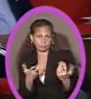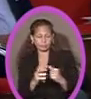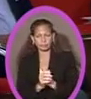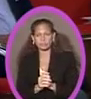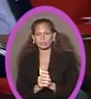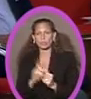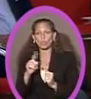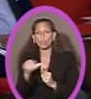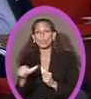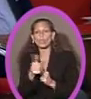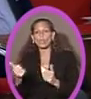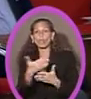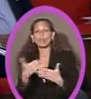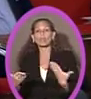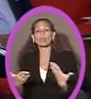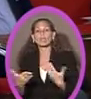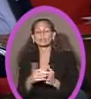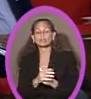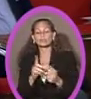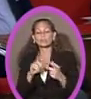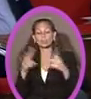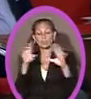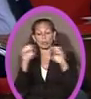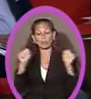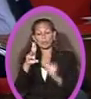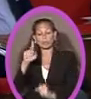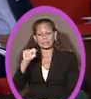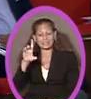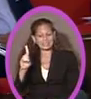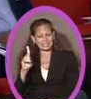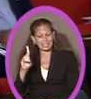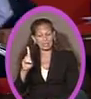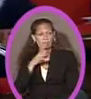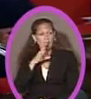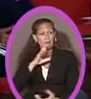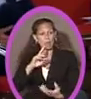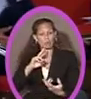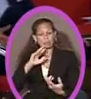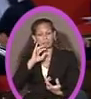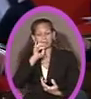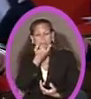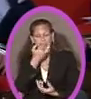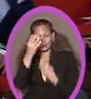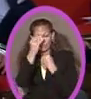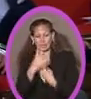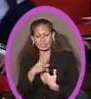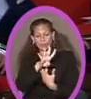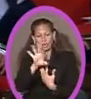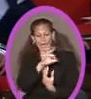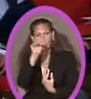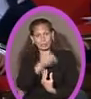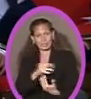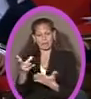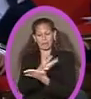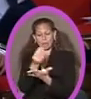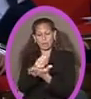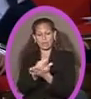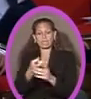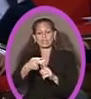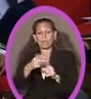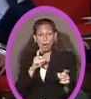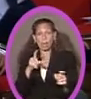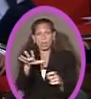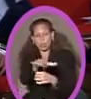One other thing, though, to the president of UTD, speaking of misinformation, 49% of funding comes from the